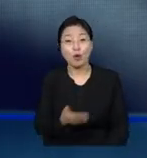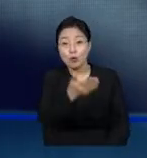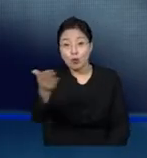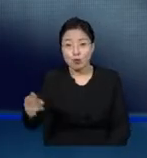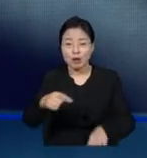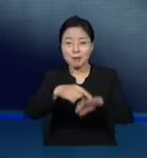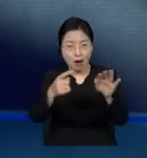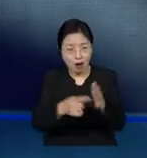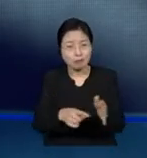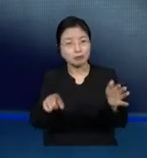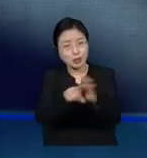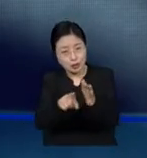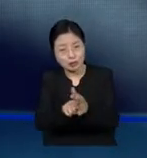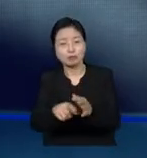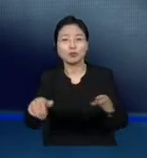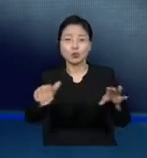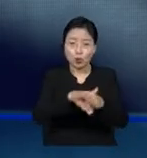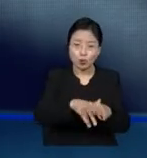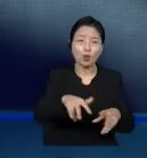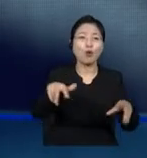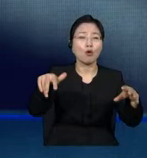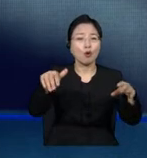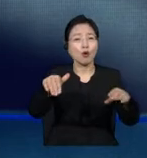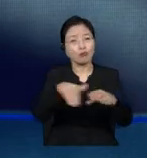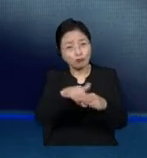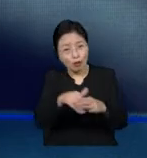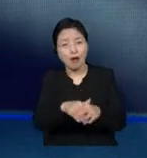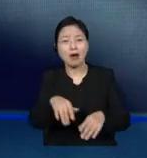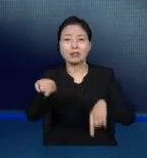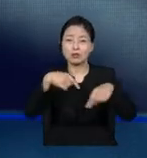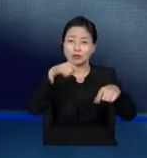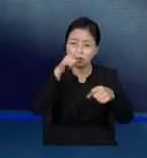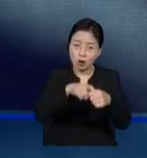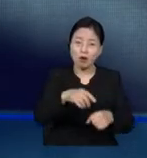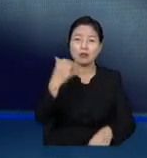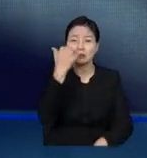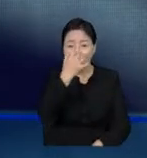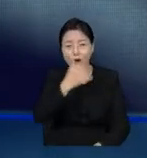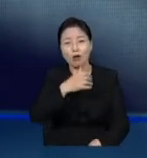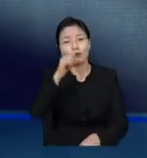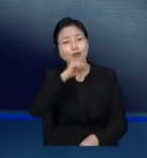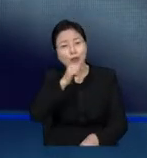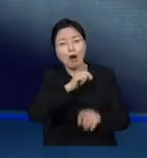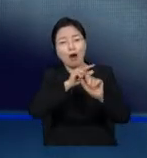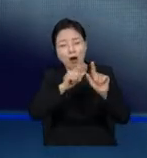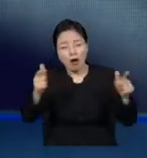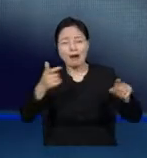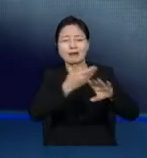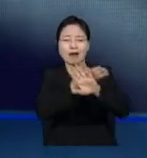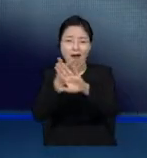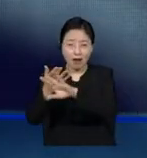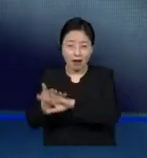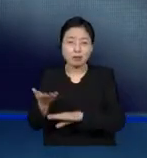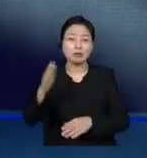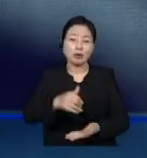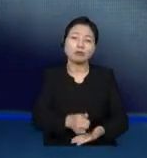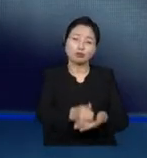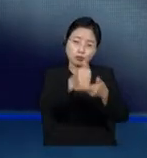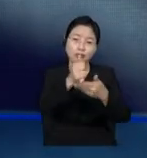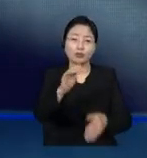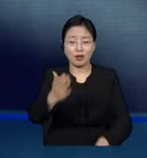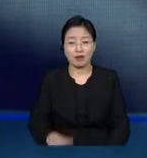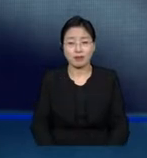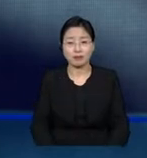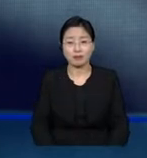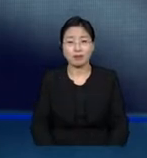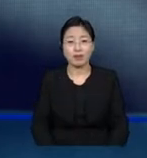beliefs, whether it's my orientation. At the library, we're also not working to promote diversity because diversity